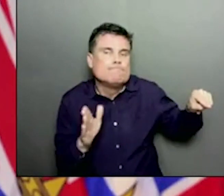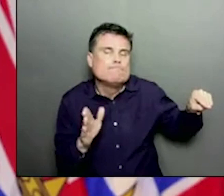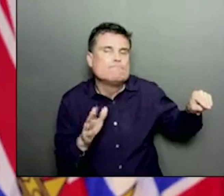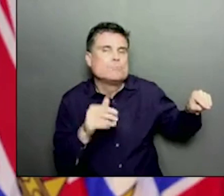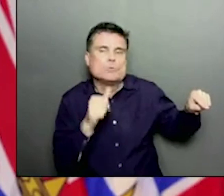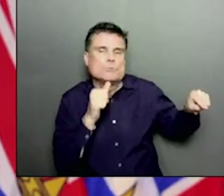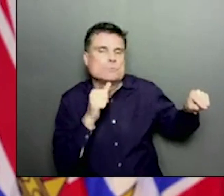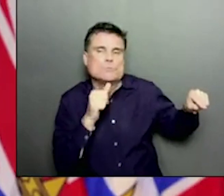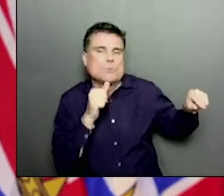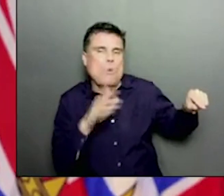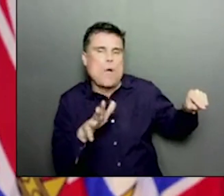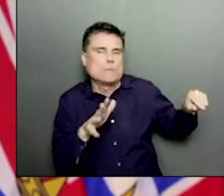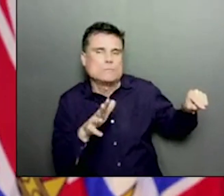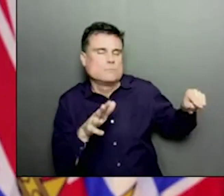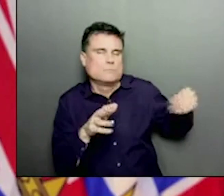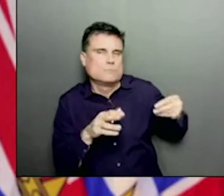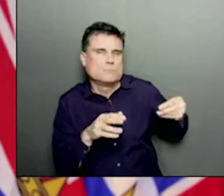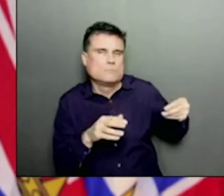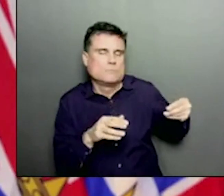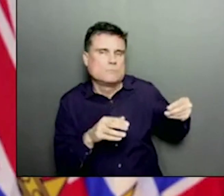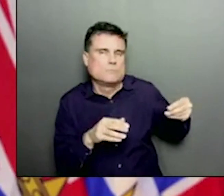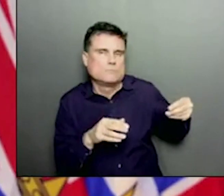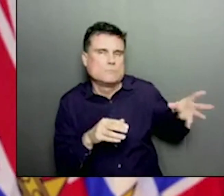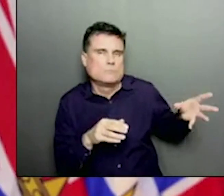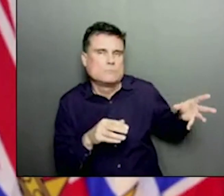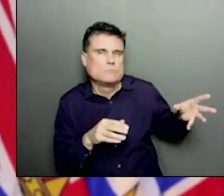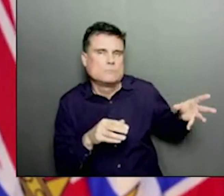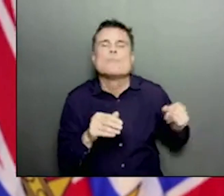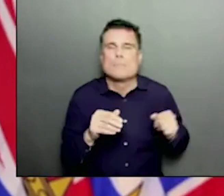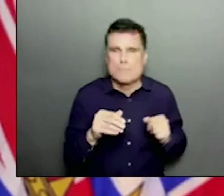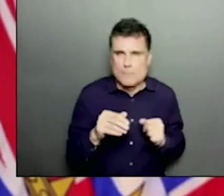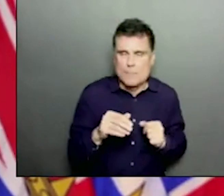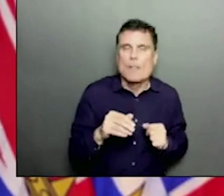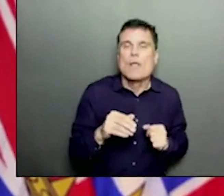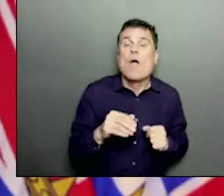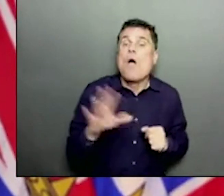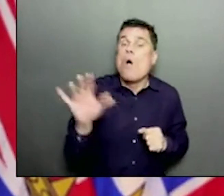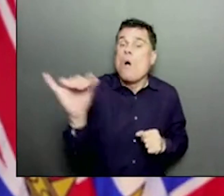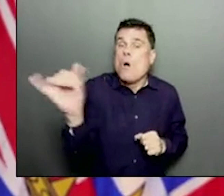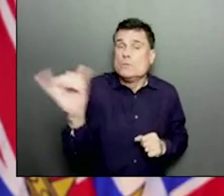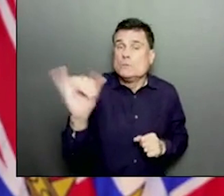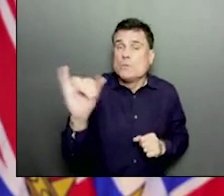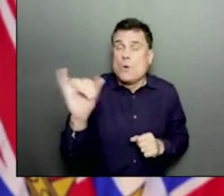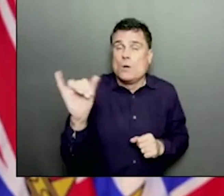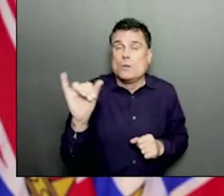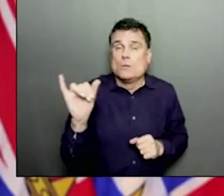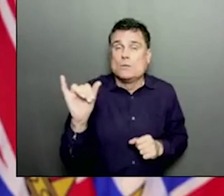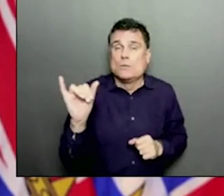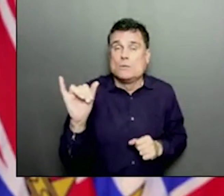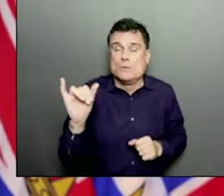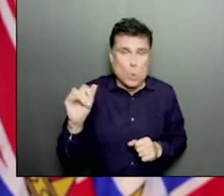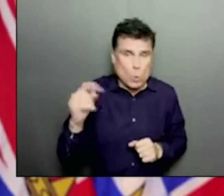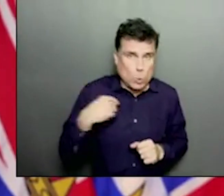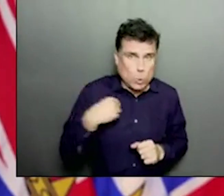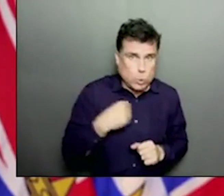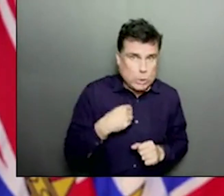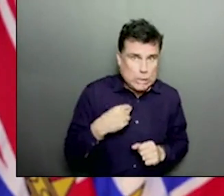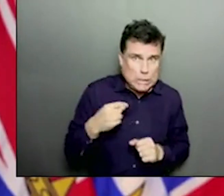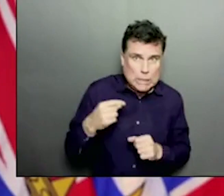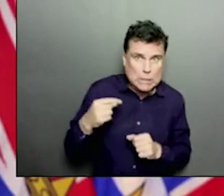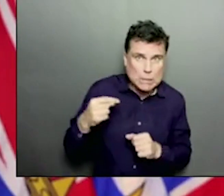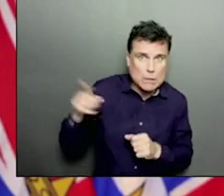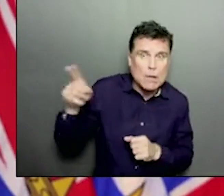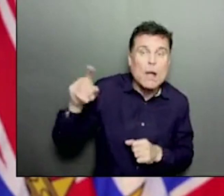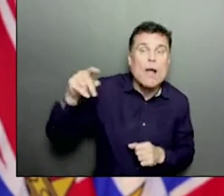looking as well at when Pfizer can be taken into care homes around the province. With weather, with transport,